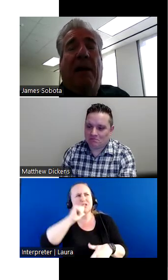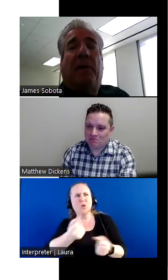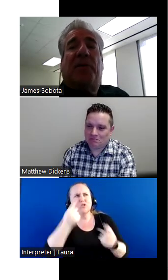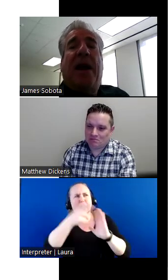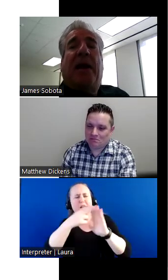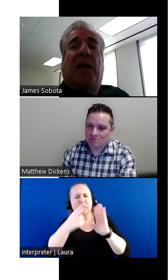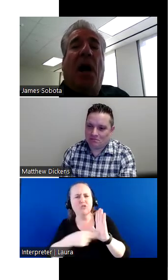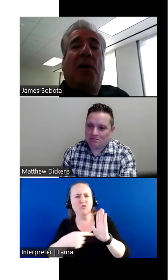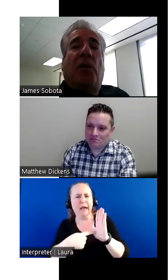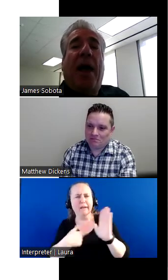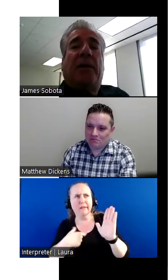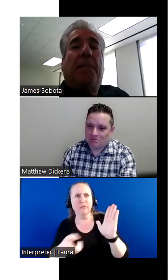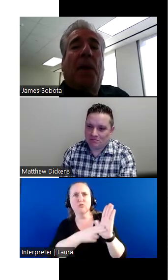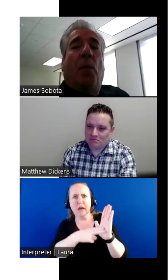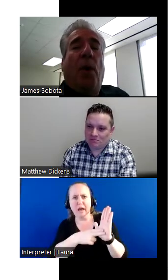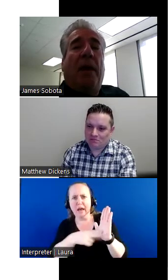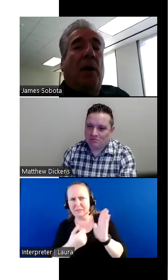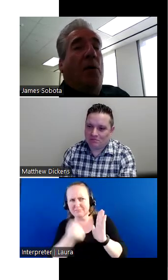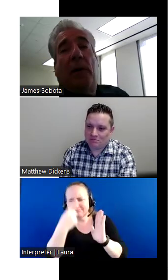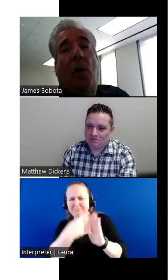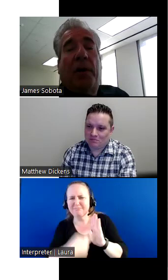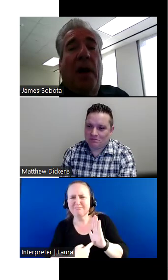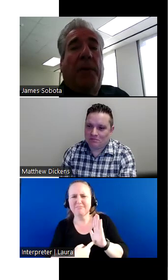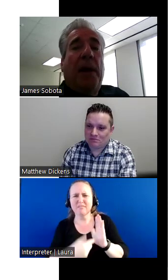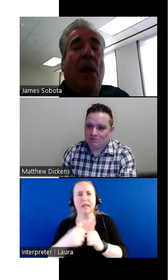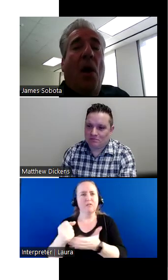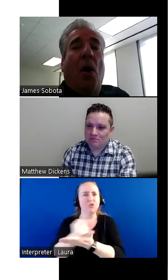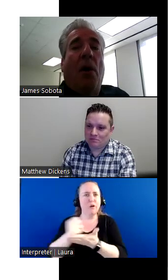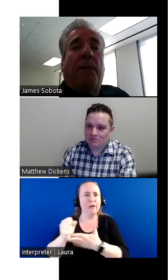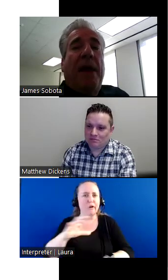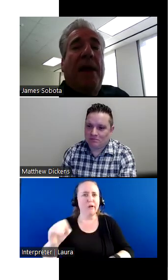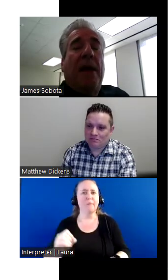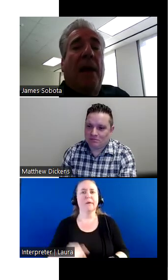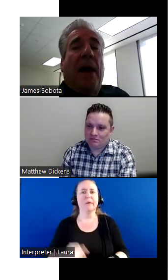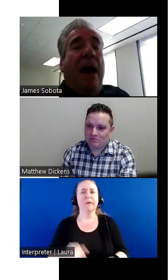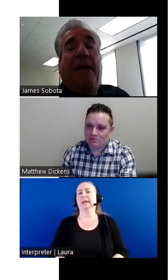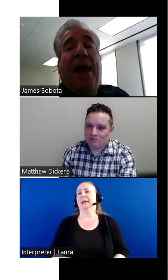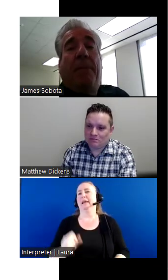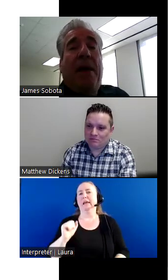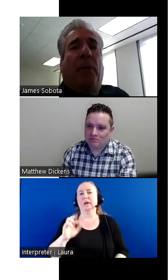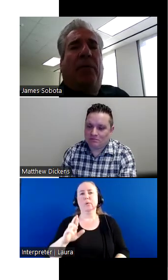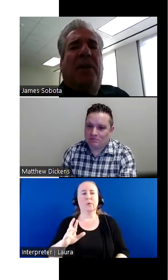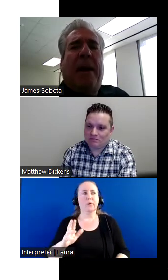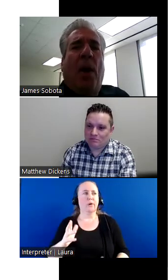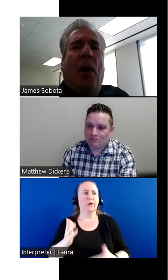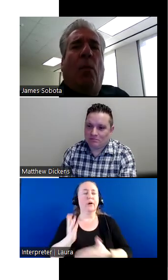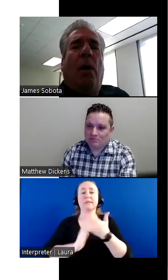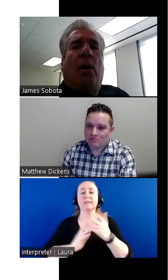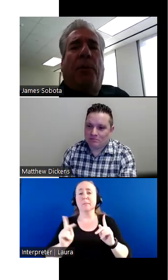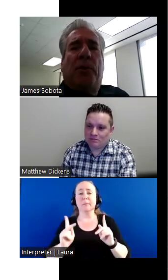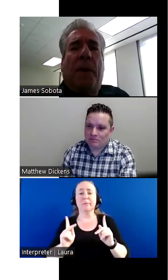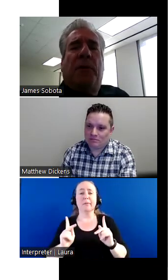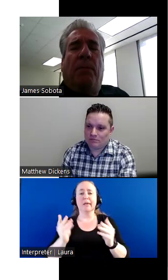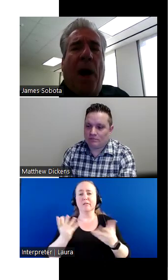that they're signing a contract with a credit card company or the, I've even had people to say, well,